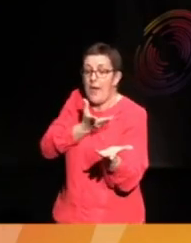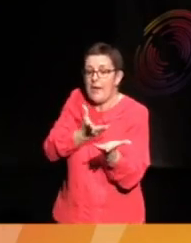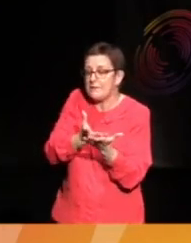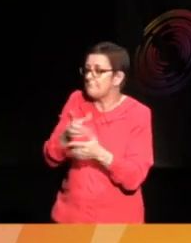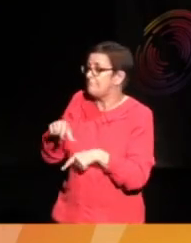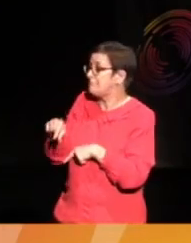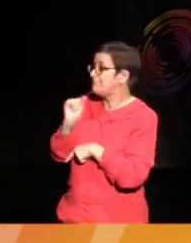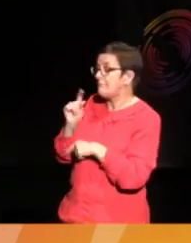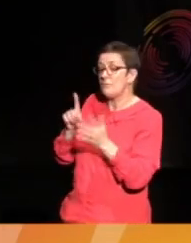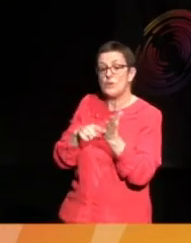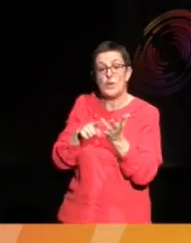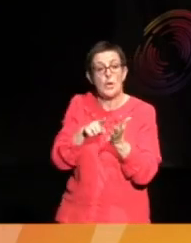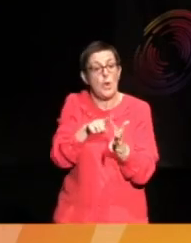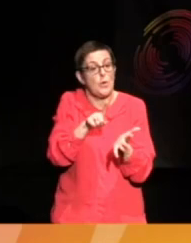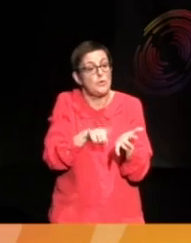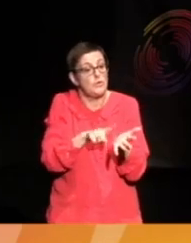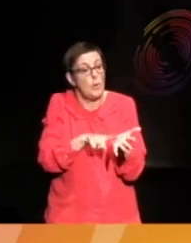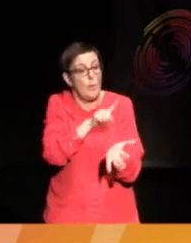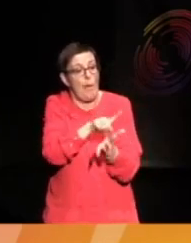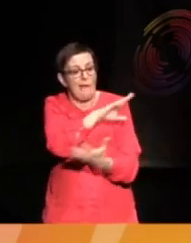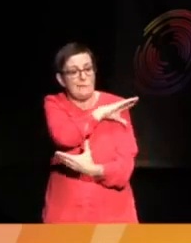to come up and do just that.